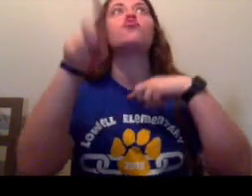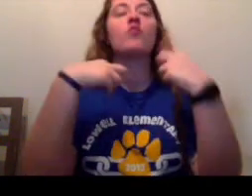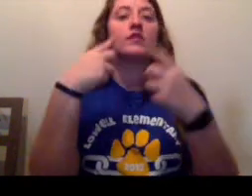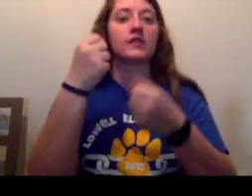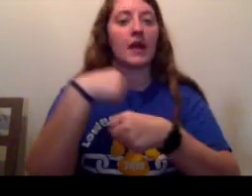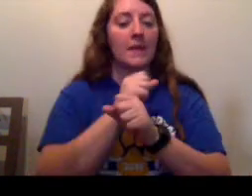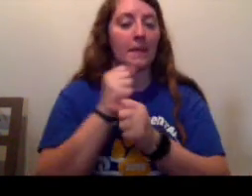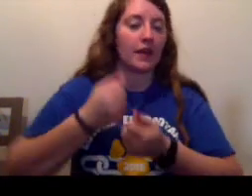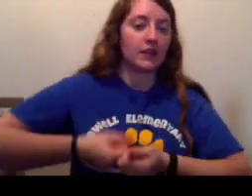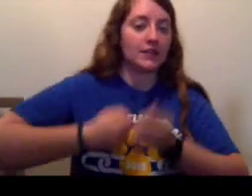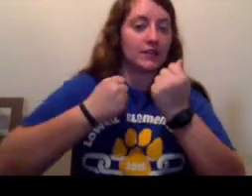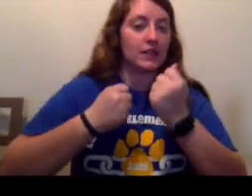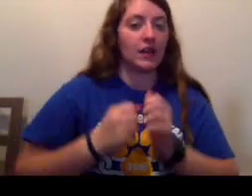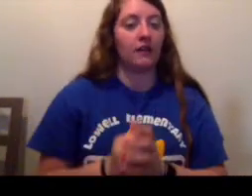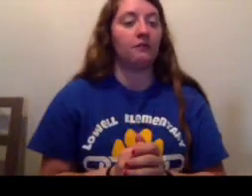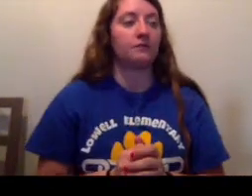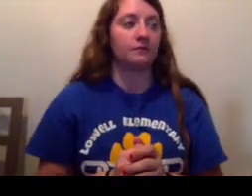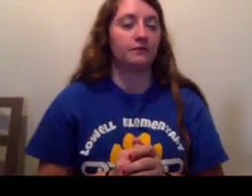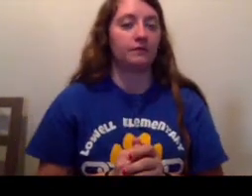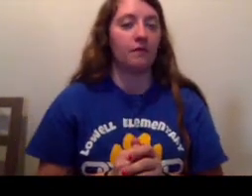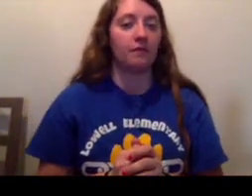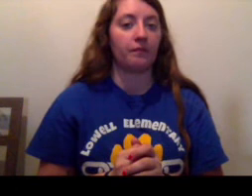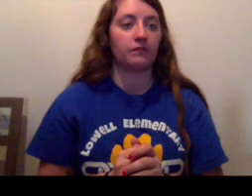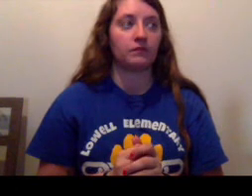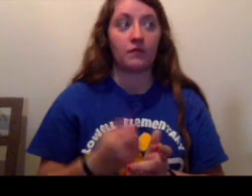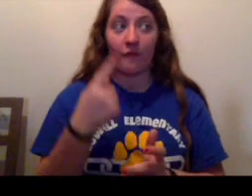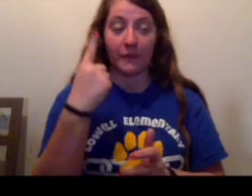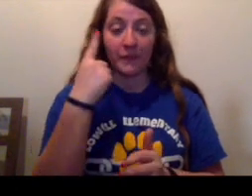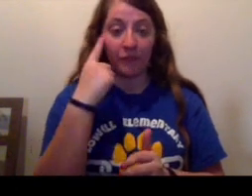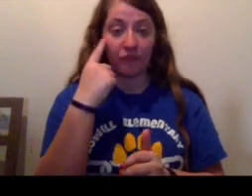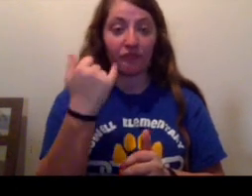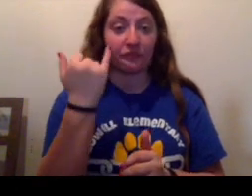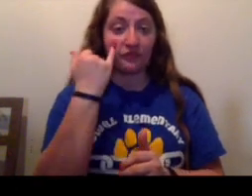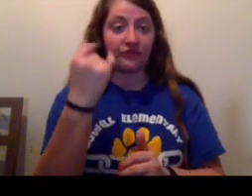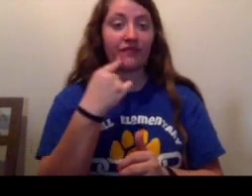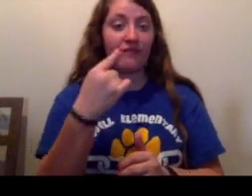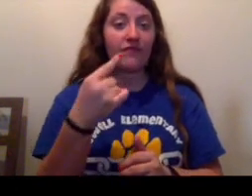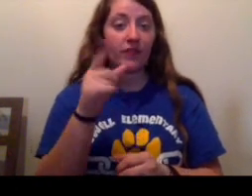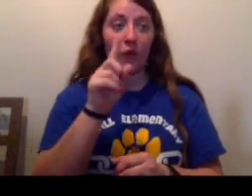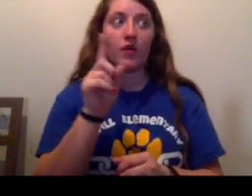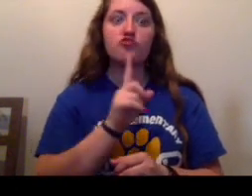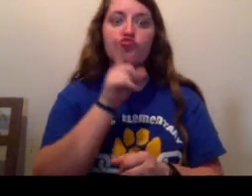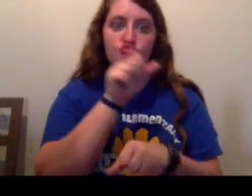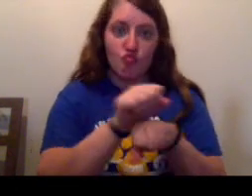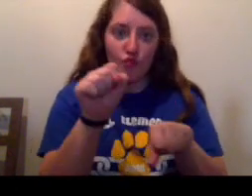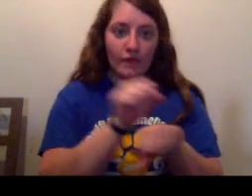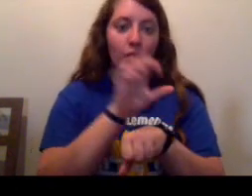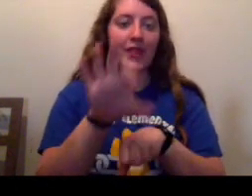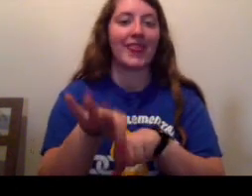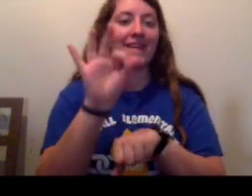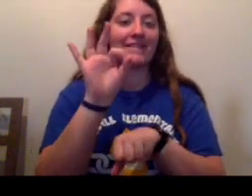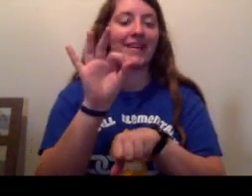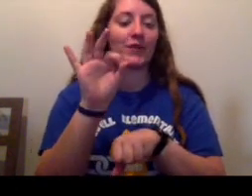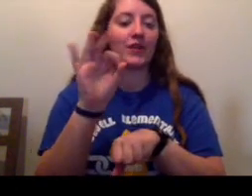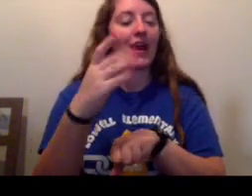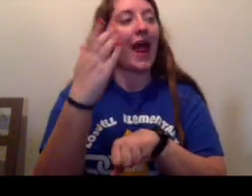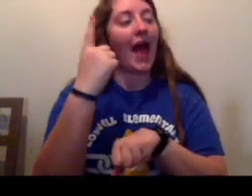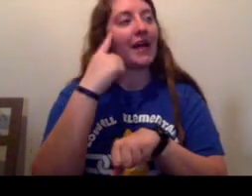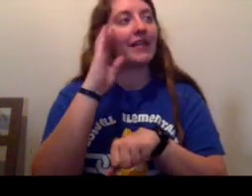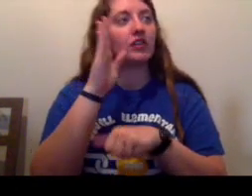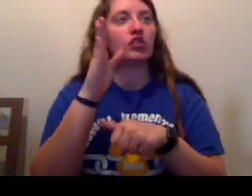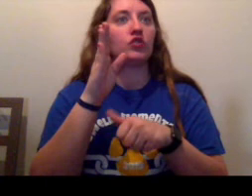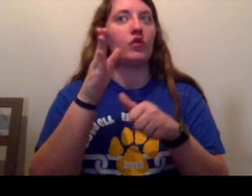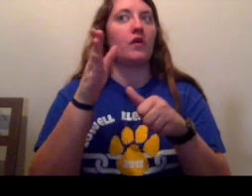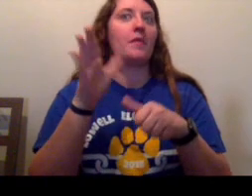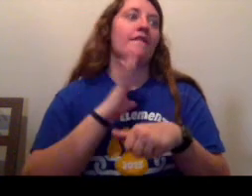dig where she thought X-Ray found it. I think if I tell the warden where I really found it, I think she'll let us off.